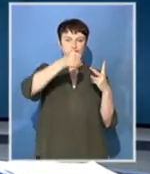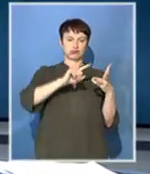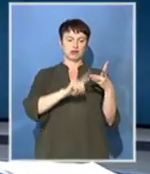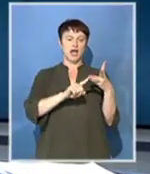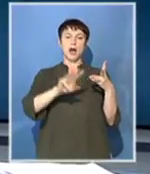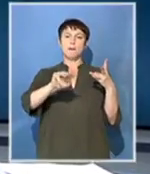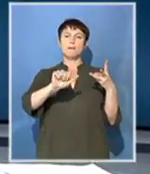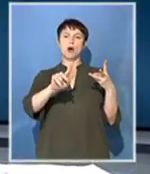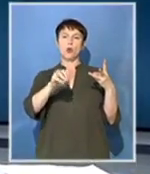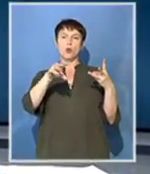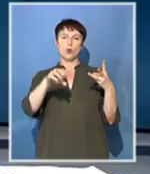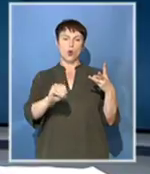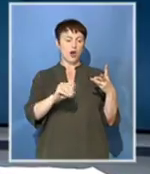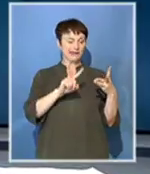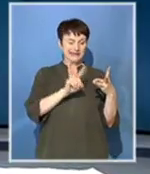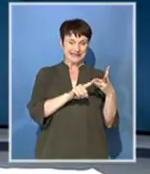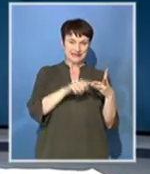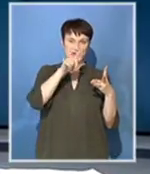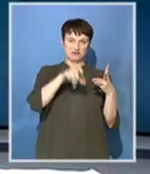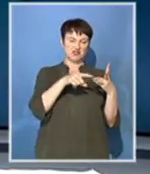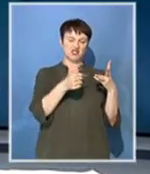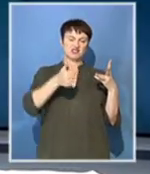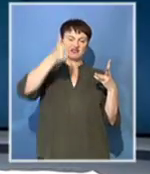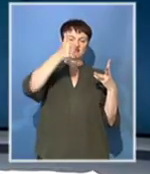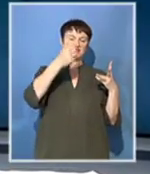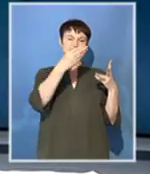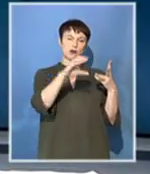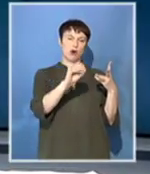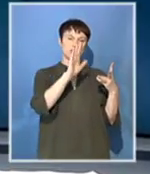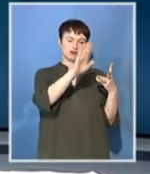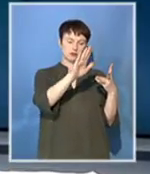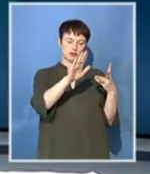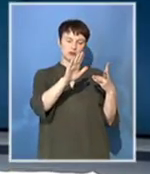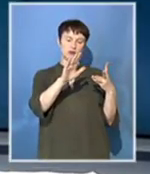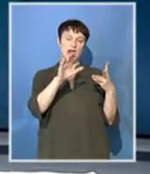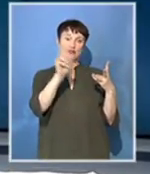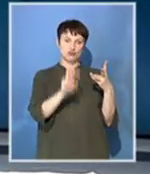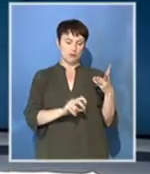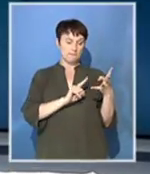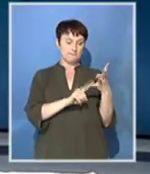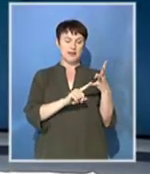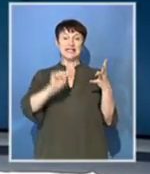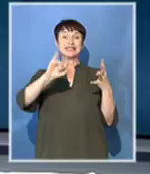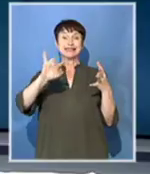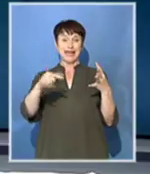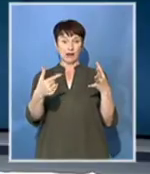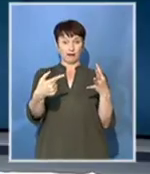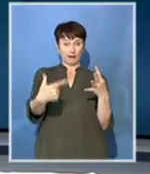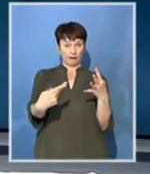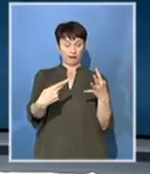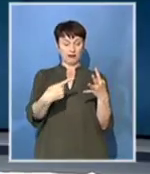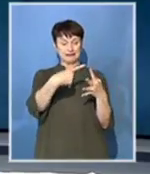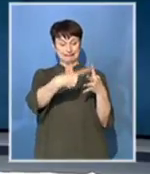former ESCOM CEO and his suspended CFO, Chief Financial Officer Anurj Singh, are all expected to answer some tough